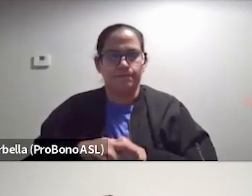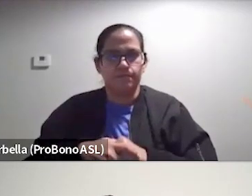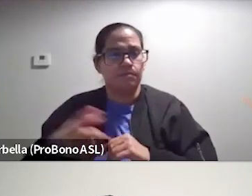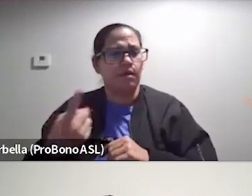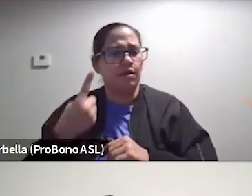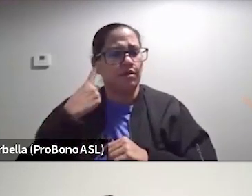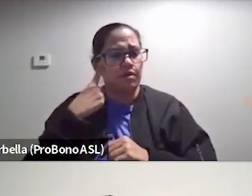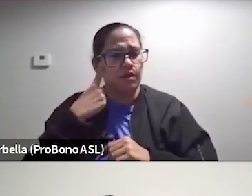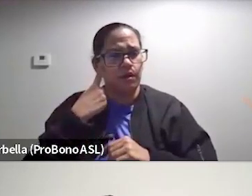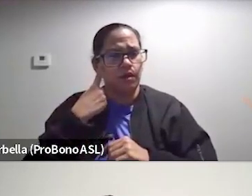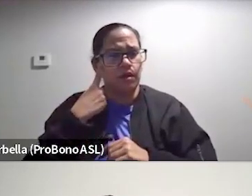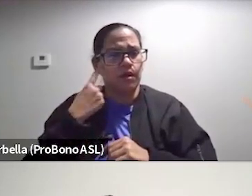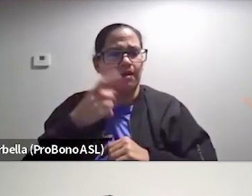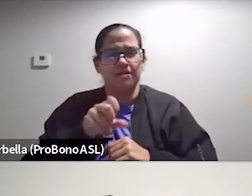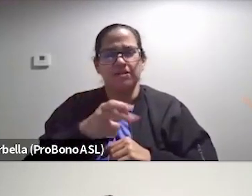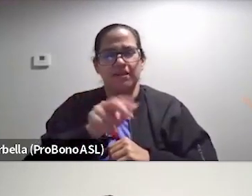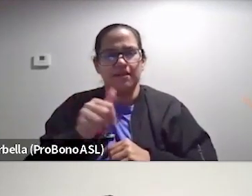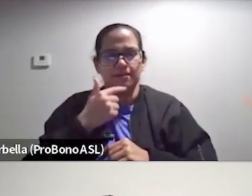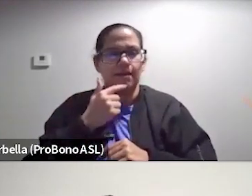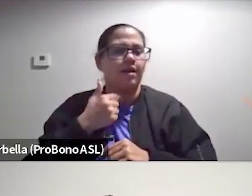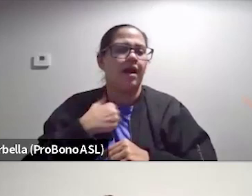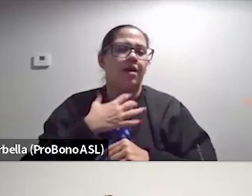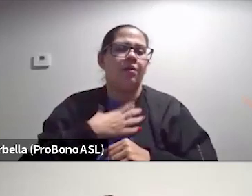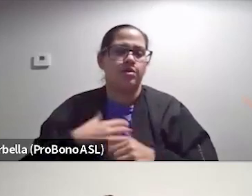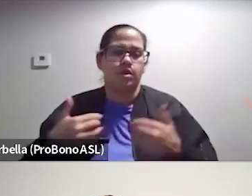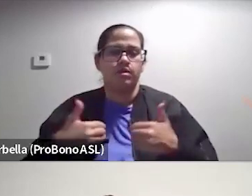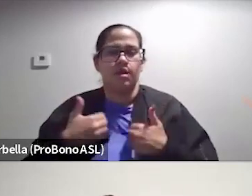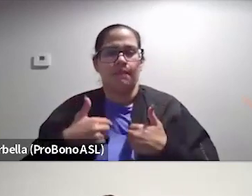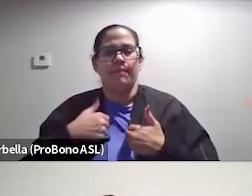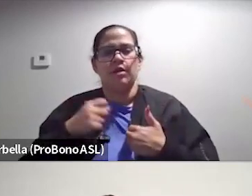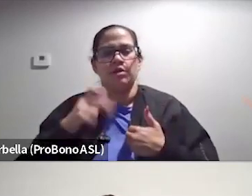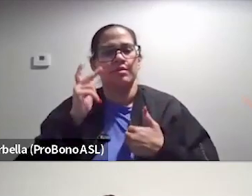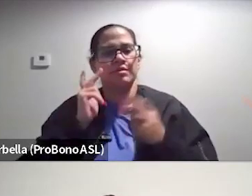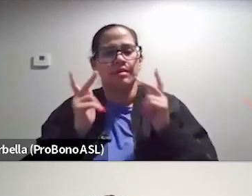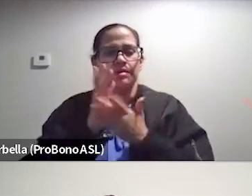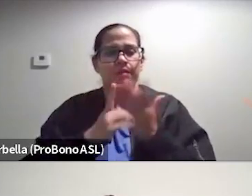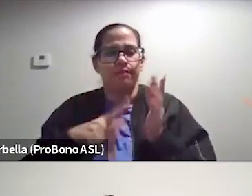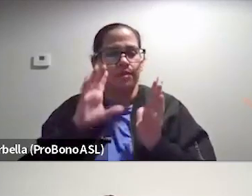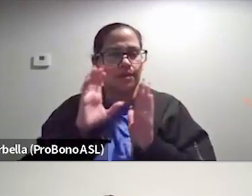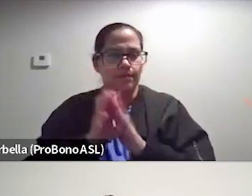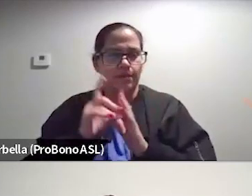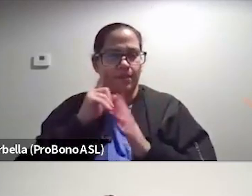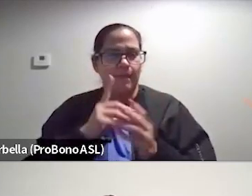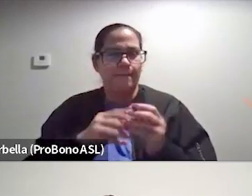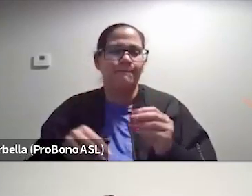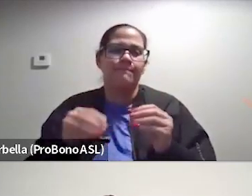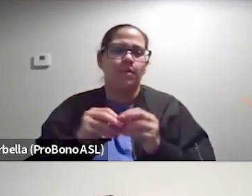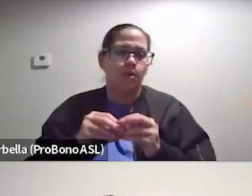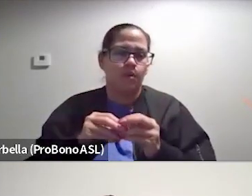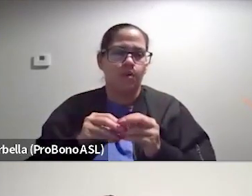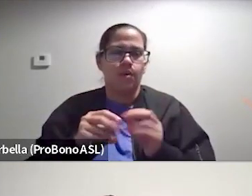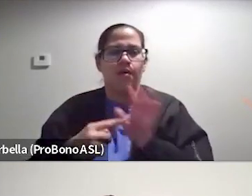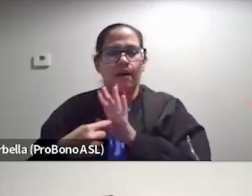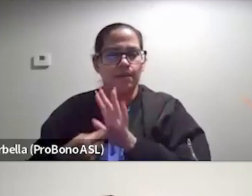think like Ava Sheena said, we, I wish young me had been able to see some of these images. Do you think if there had been more outlets